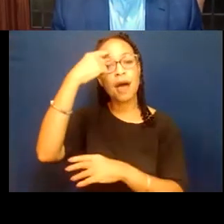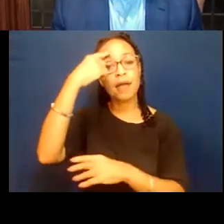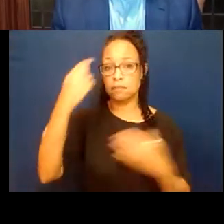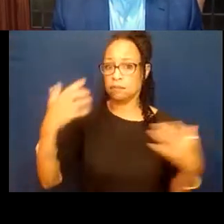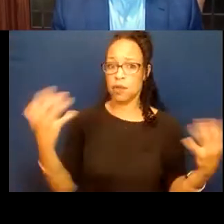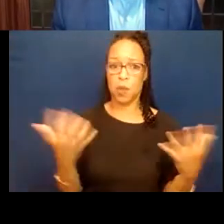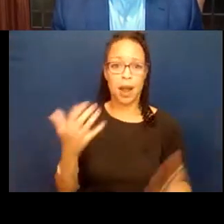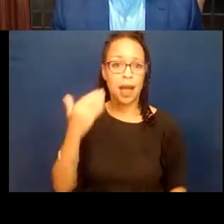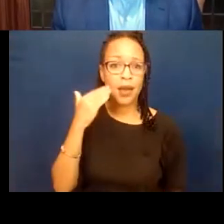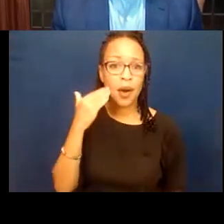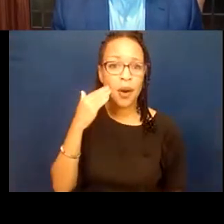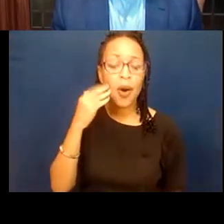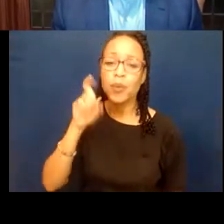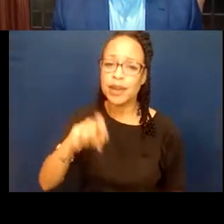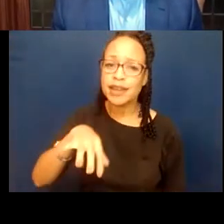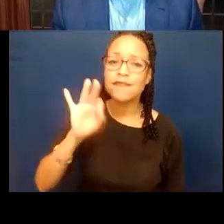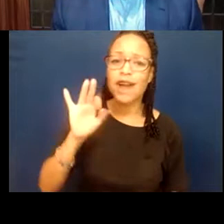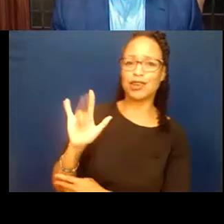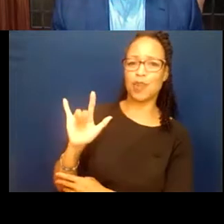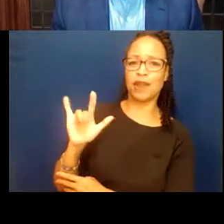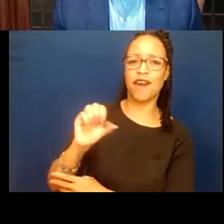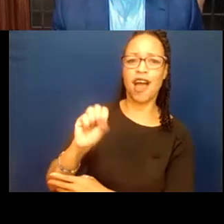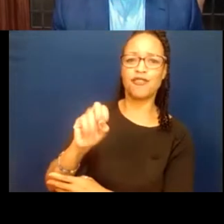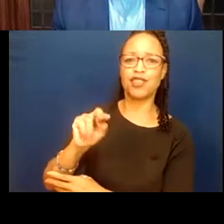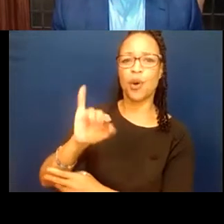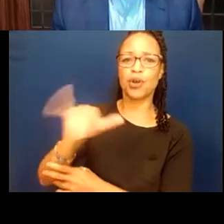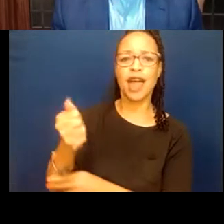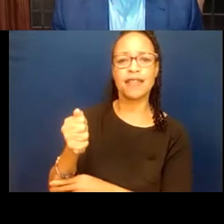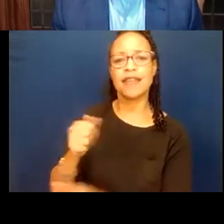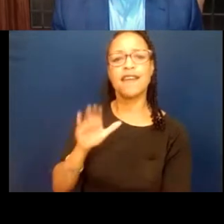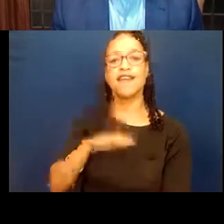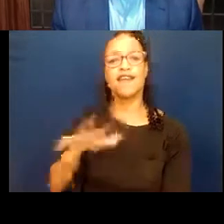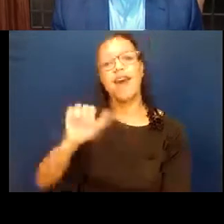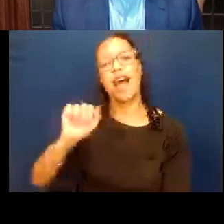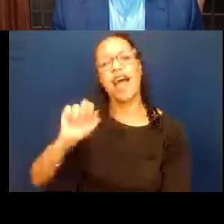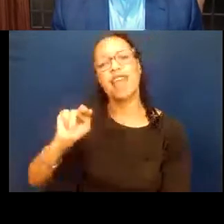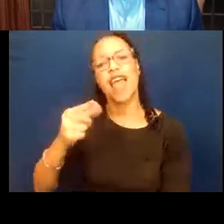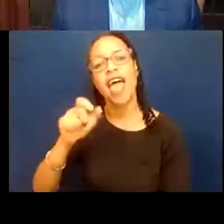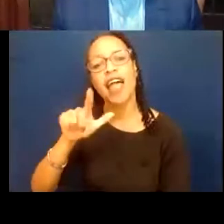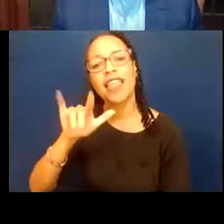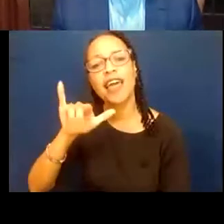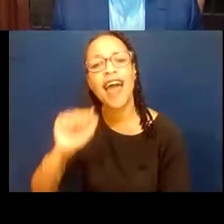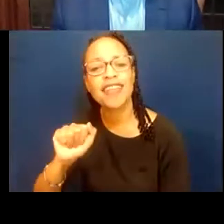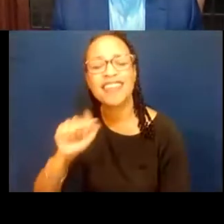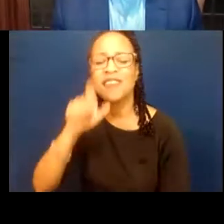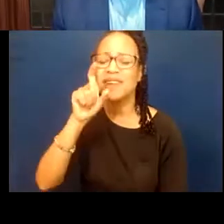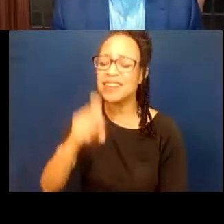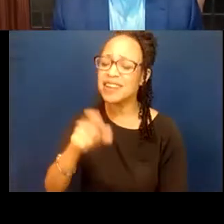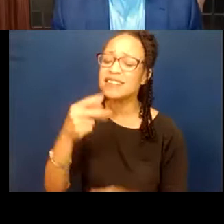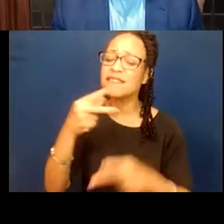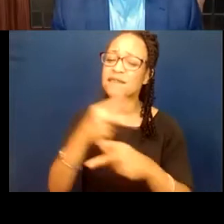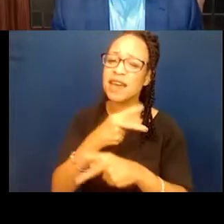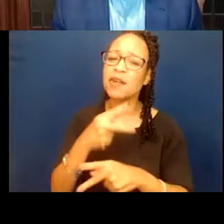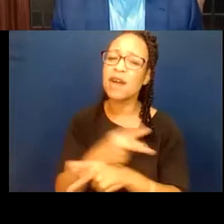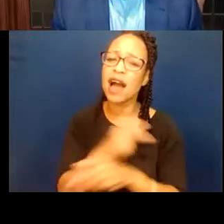is that we need to find 25 Sonias and 55 Angelicas, and we've got to figure out how to grow and find